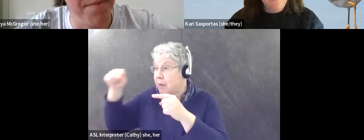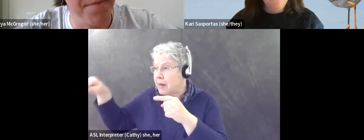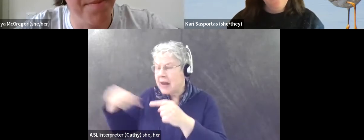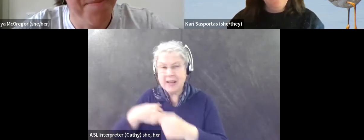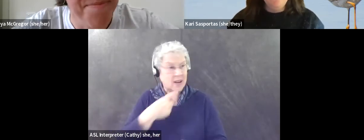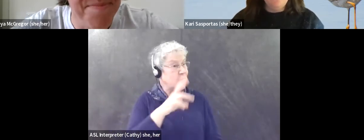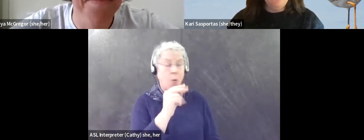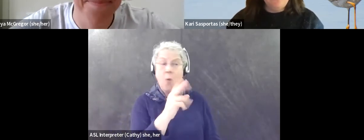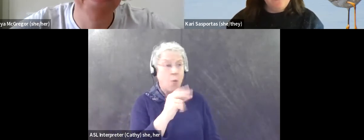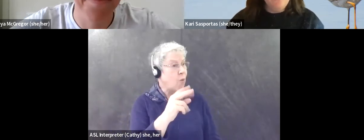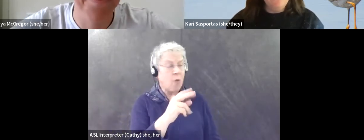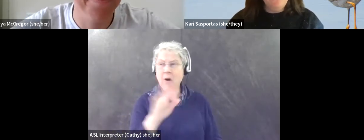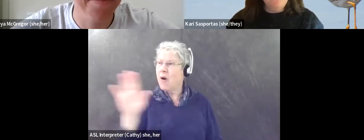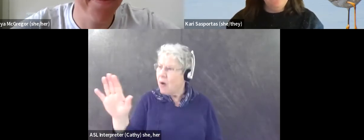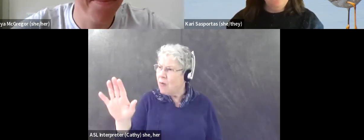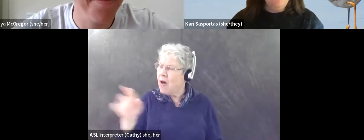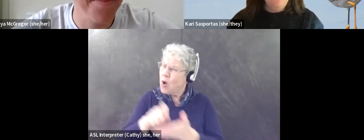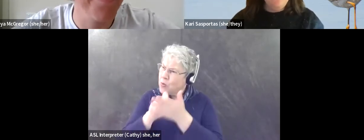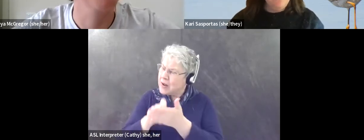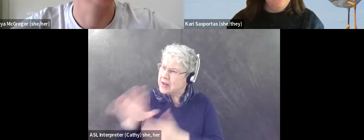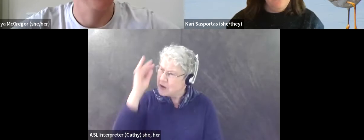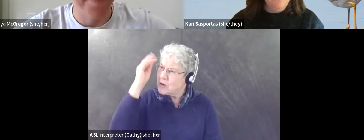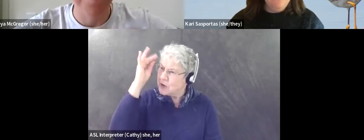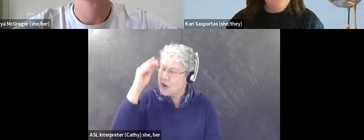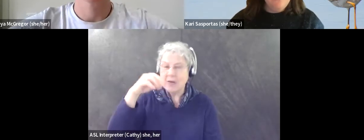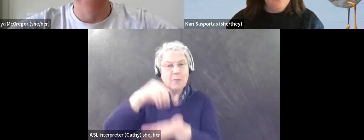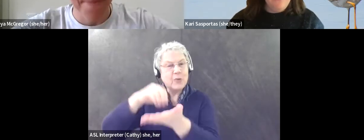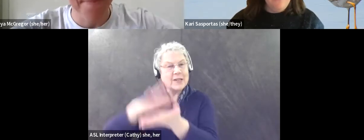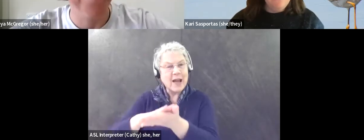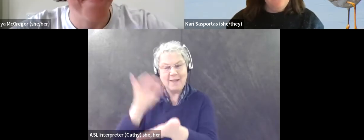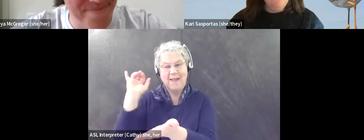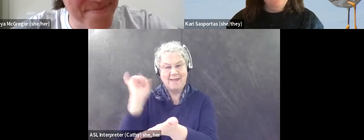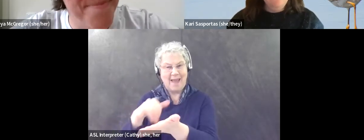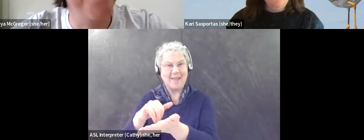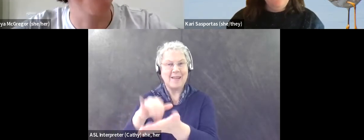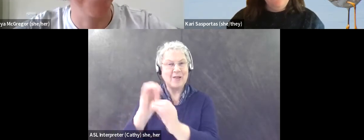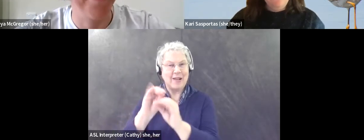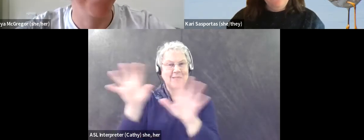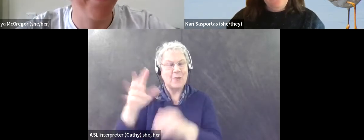not. They're like, well, write down what you were thinking. I wrote it down. It's what I thought I said.